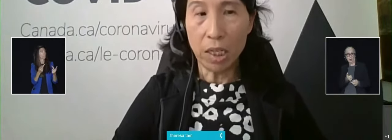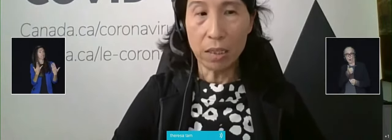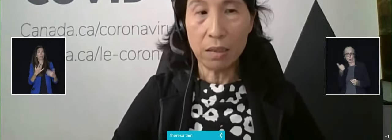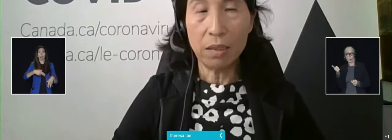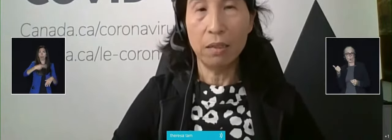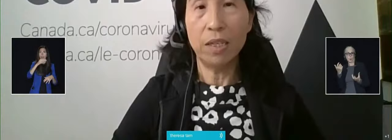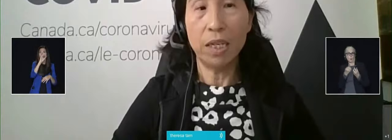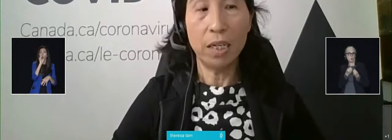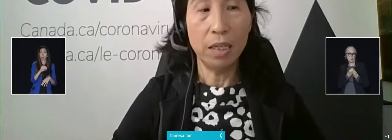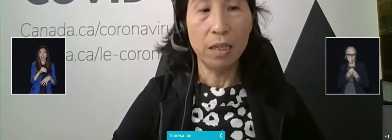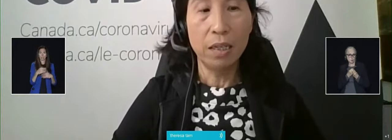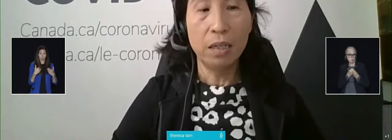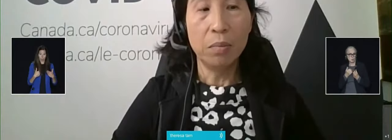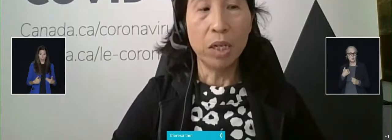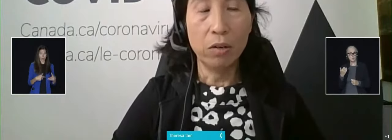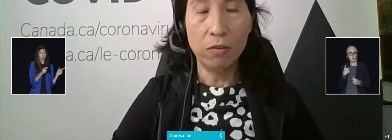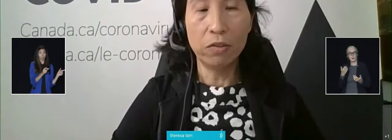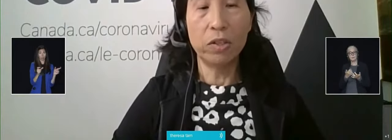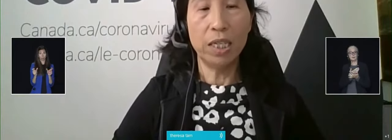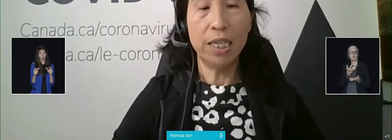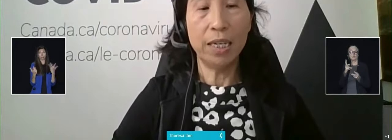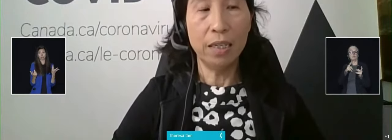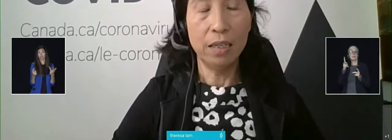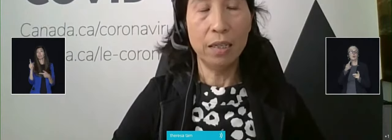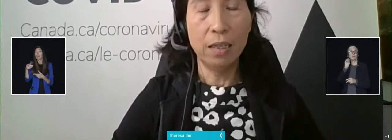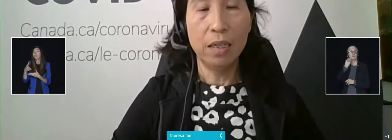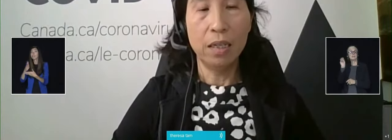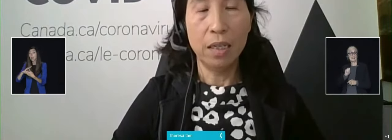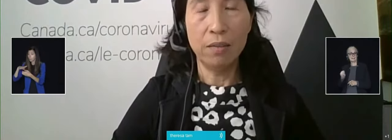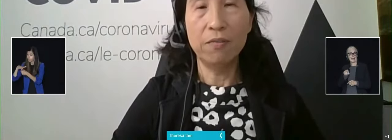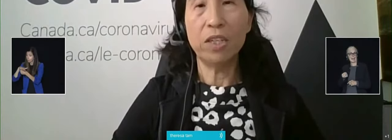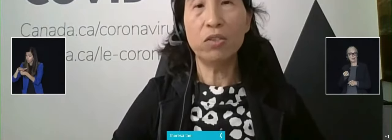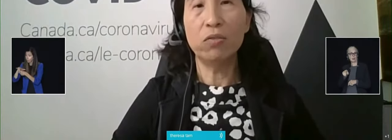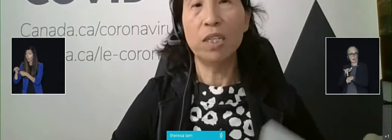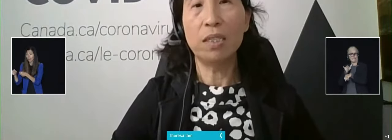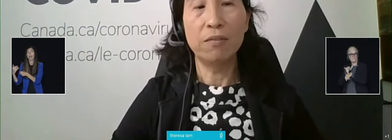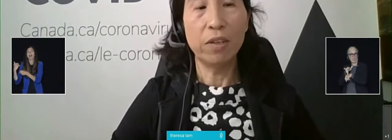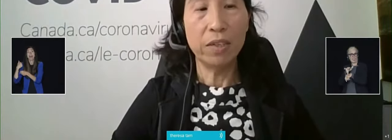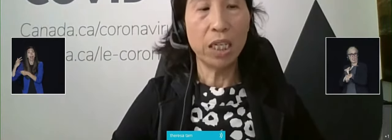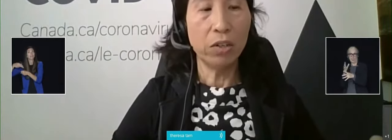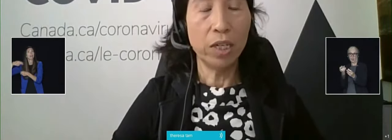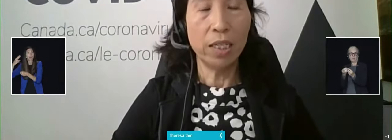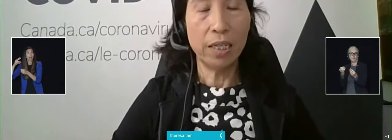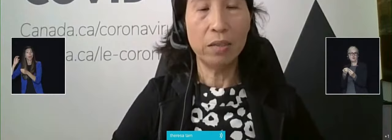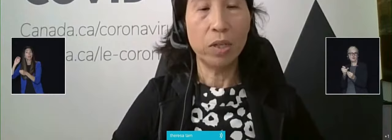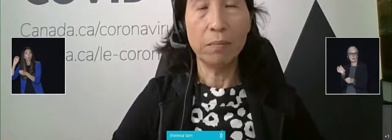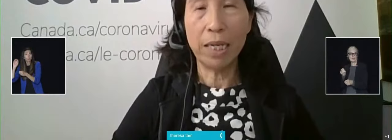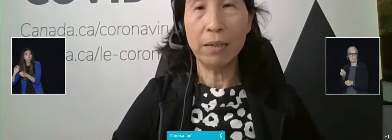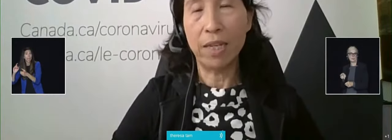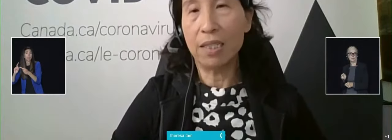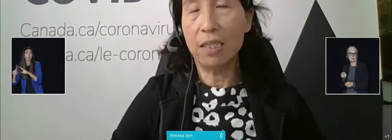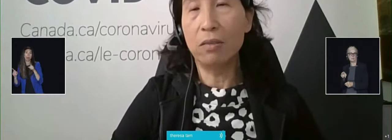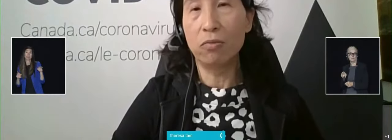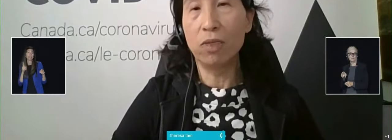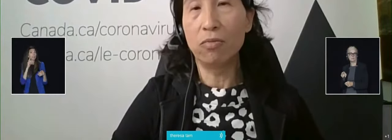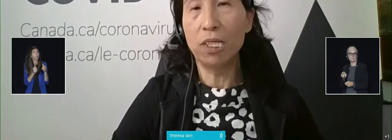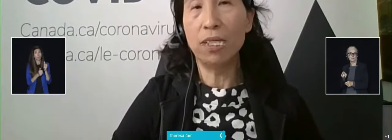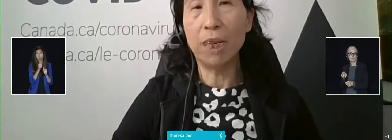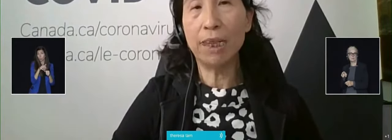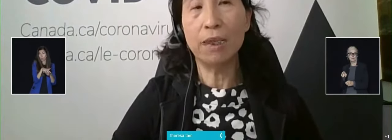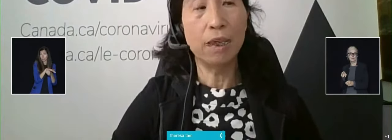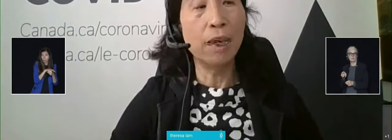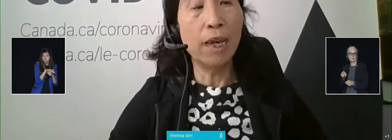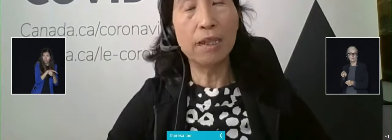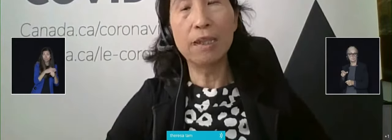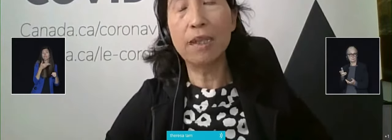in certain pockets of Canada, but overall in Canada, the infection rates are very low, and that's why vaccines really